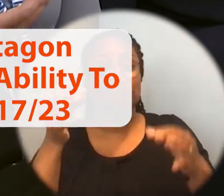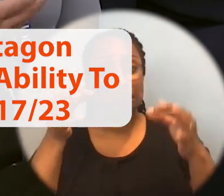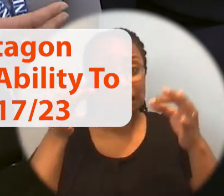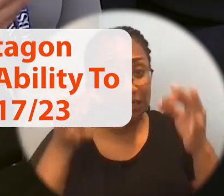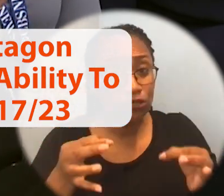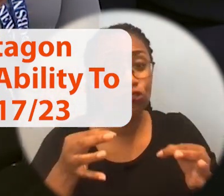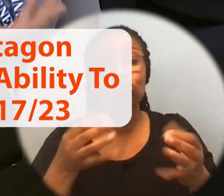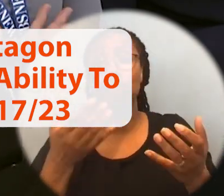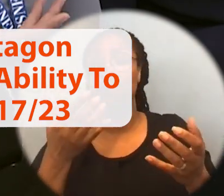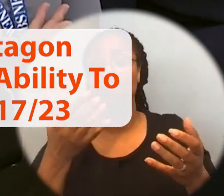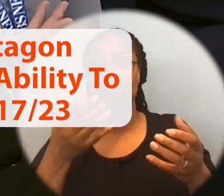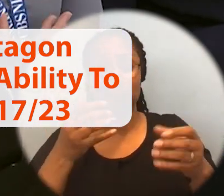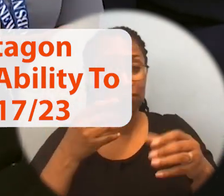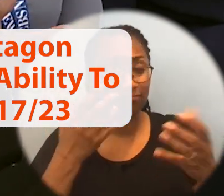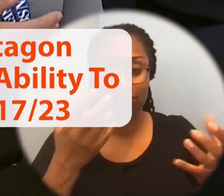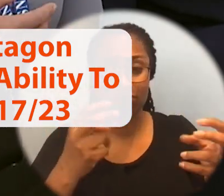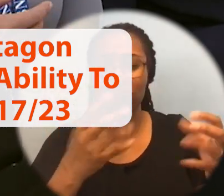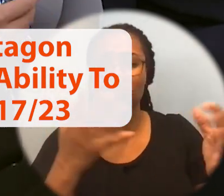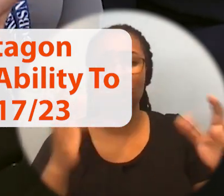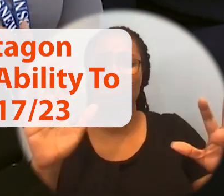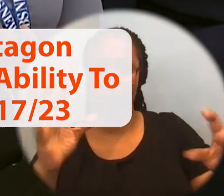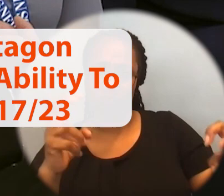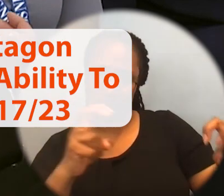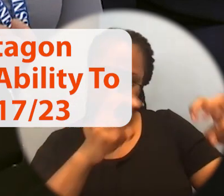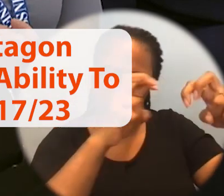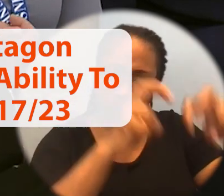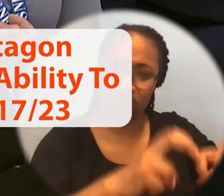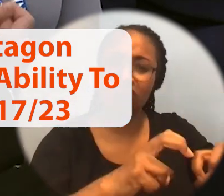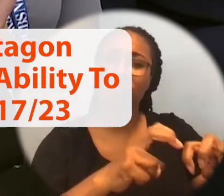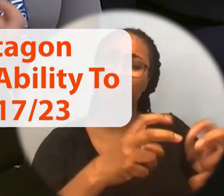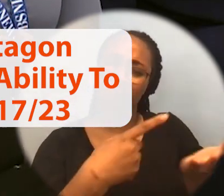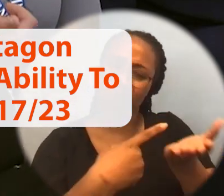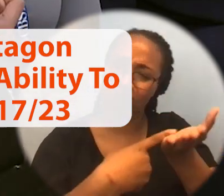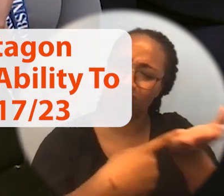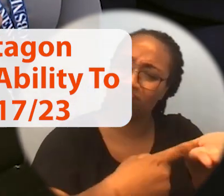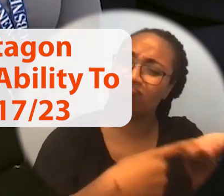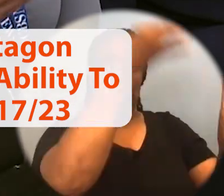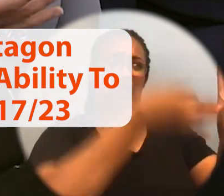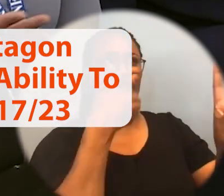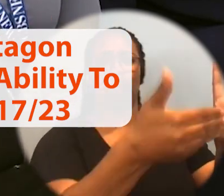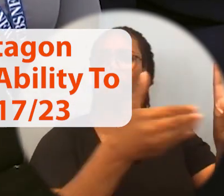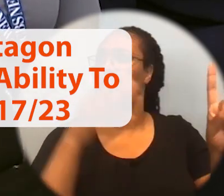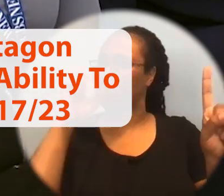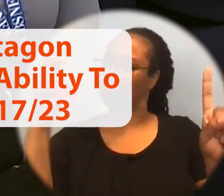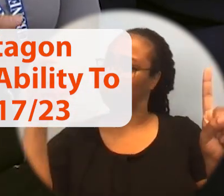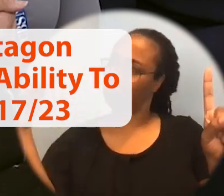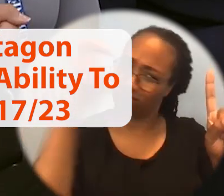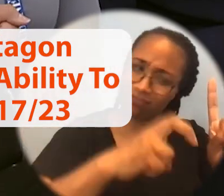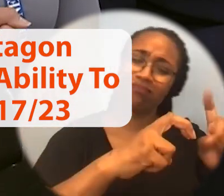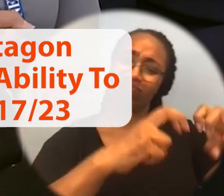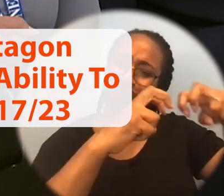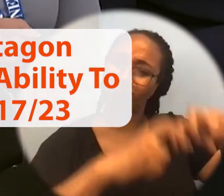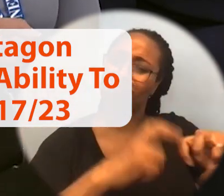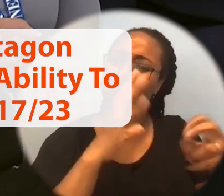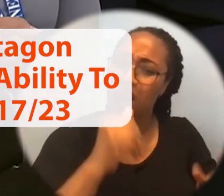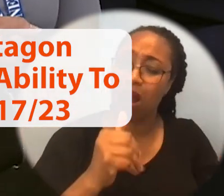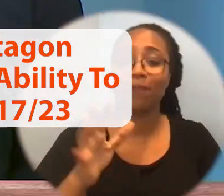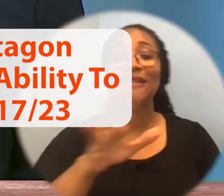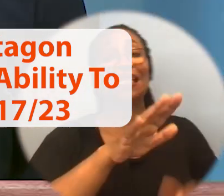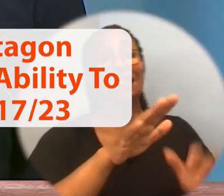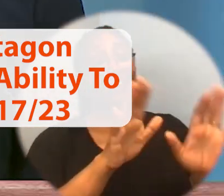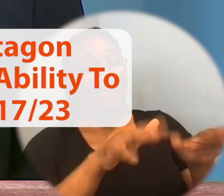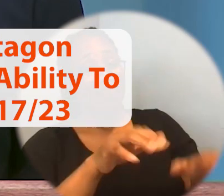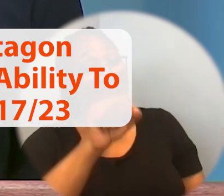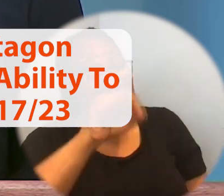we don't sit down and visit. So why doesn't the president sit down with him, try to hash this out? Why does this